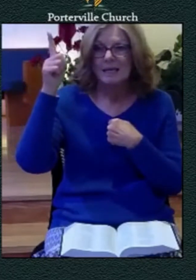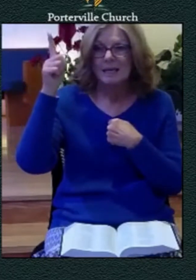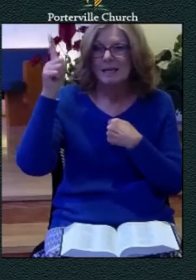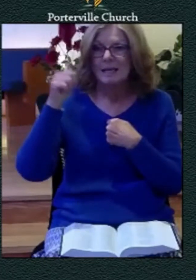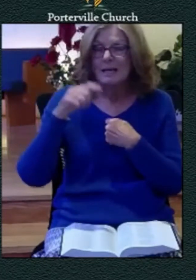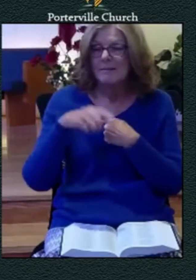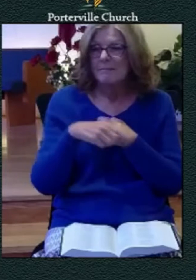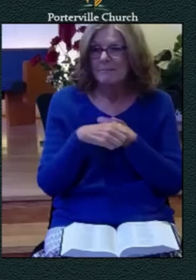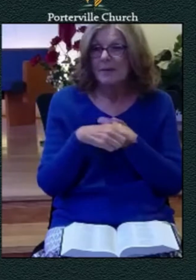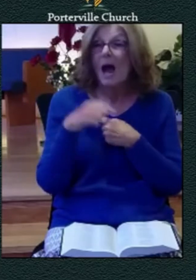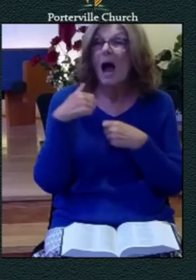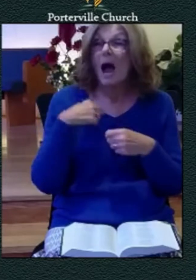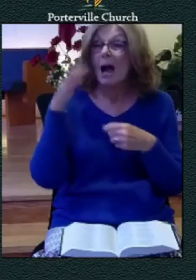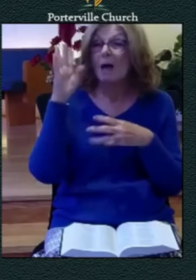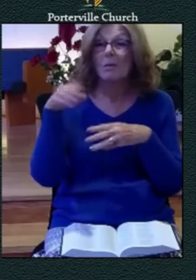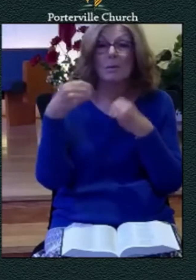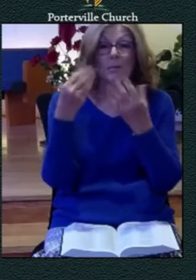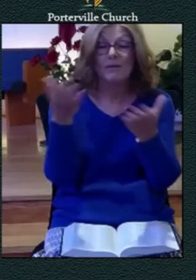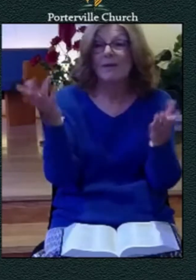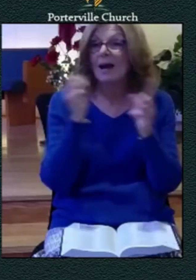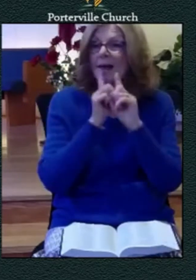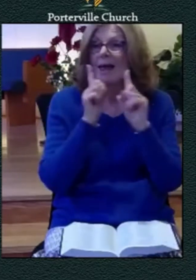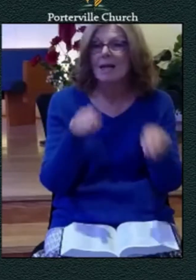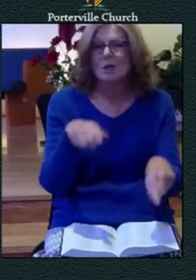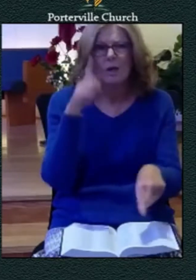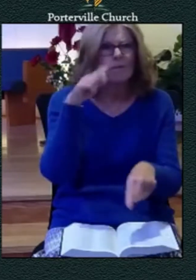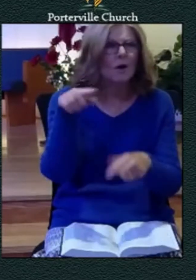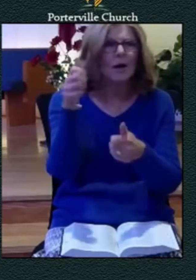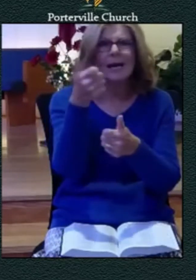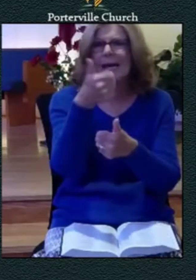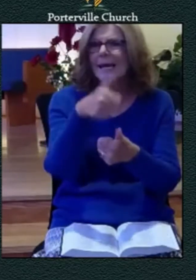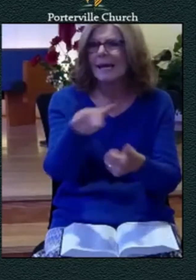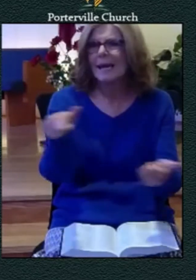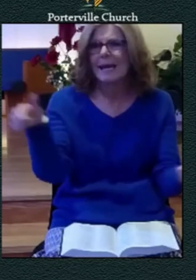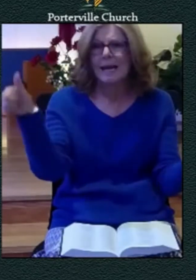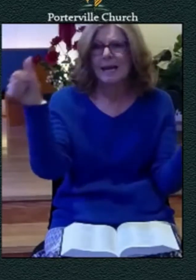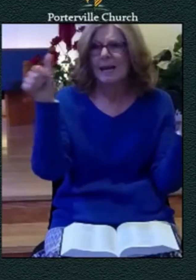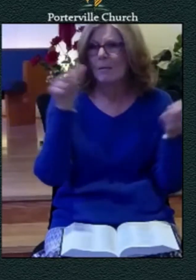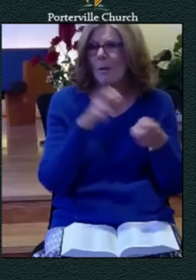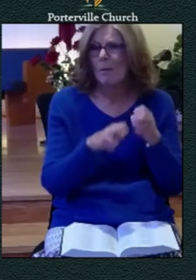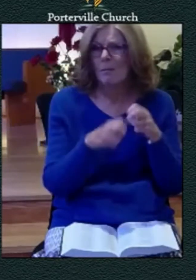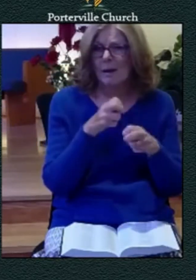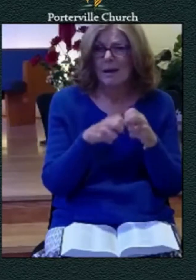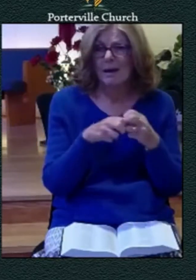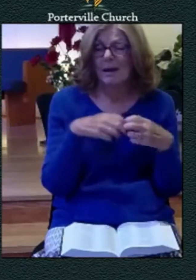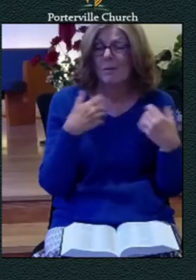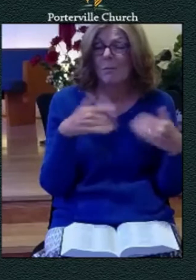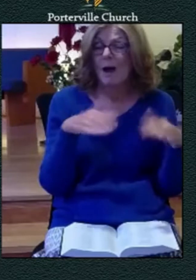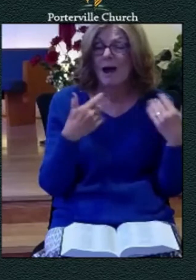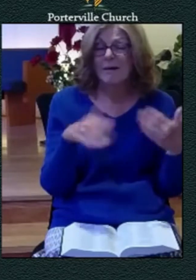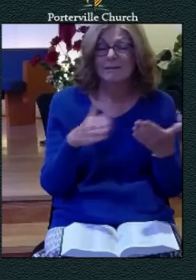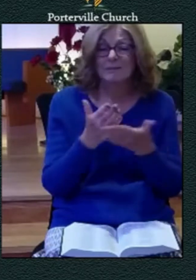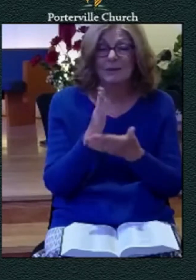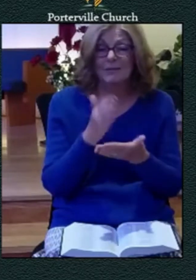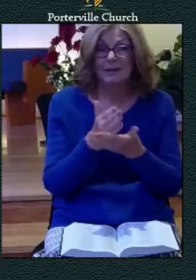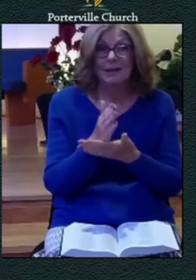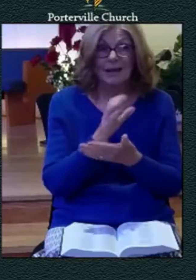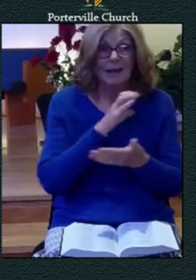what a privilege to be a christian what a privilege to know these things